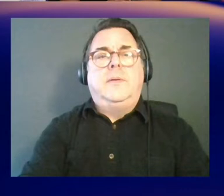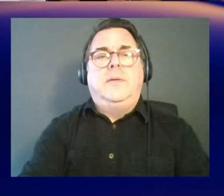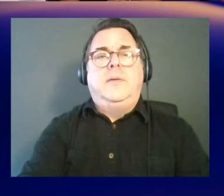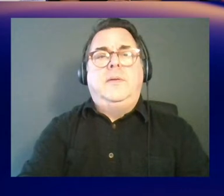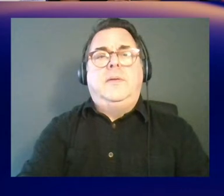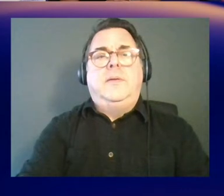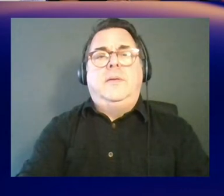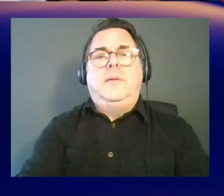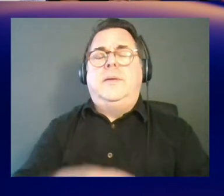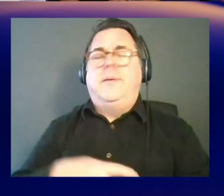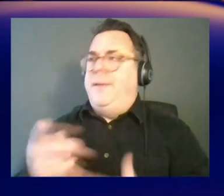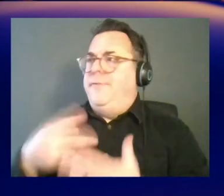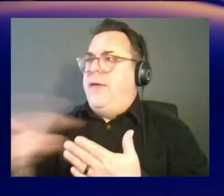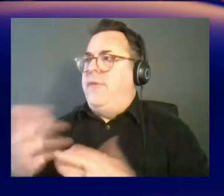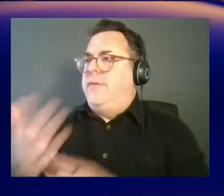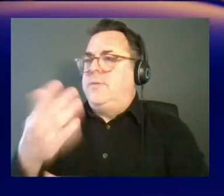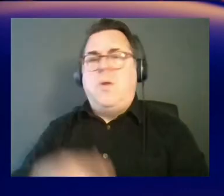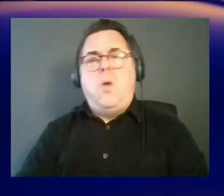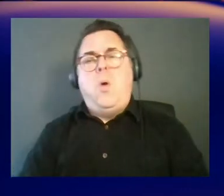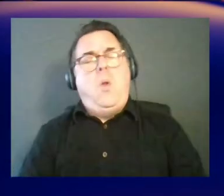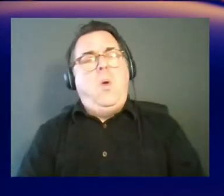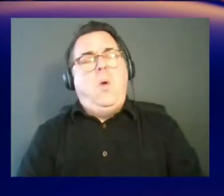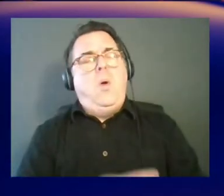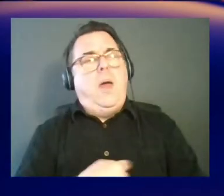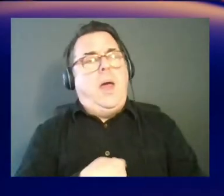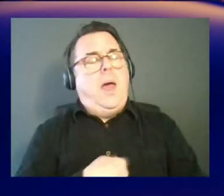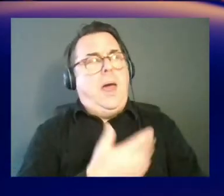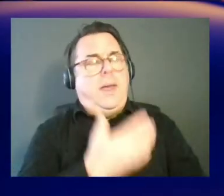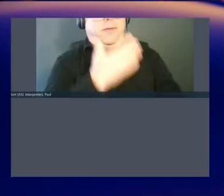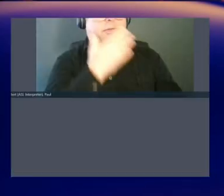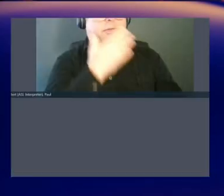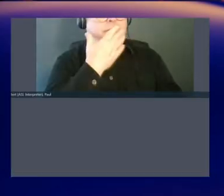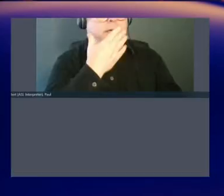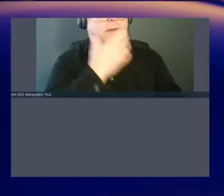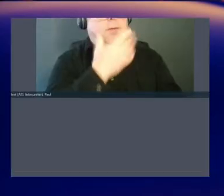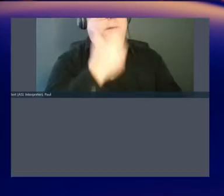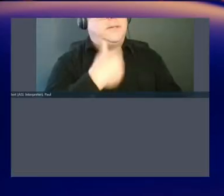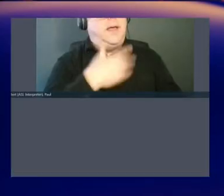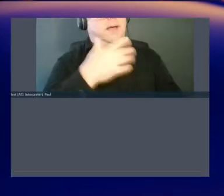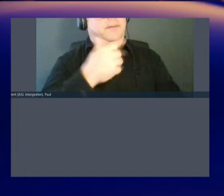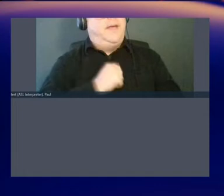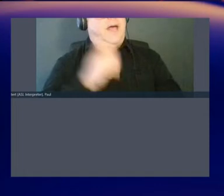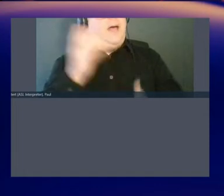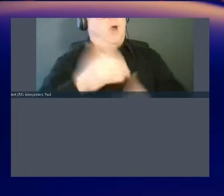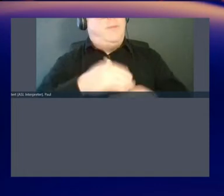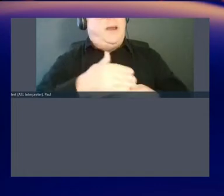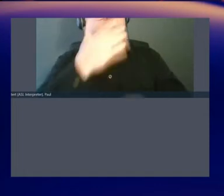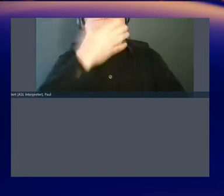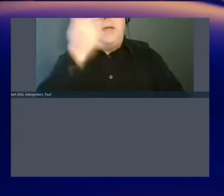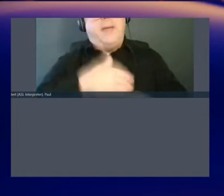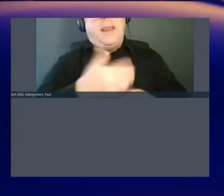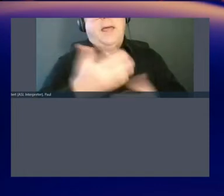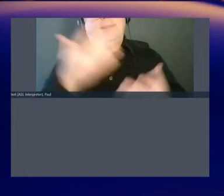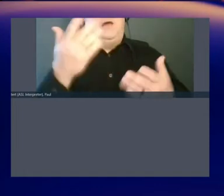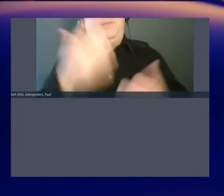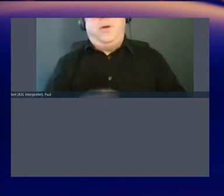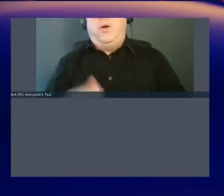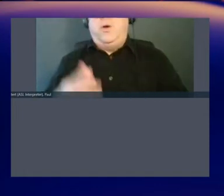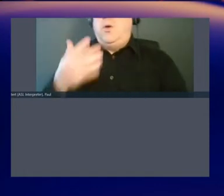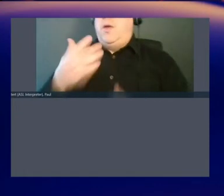demo fail this morning. No, I'm appreciative because I forgot my laptop today. Yeah. So you're doing me a solid.